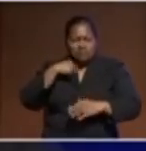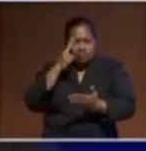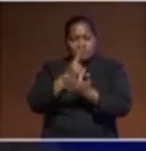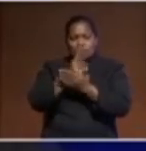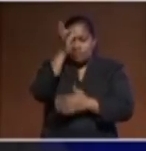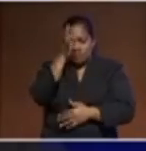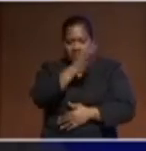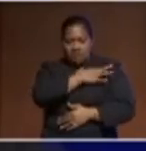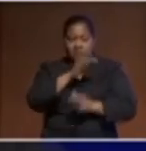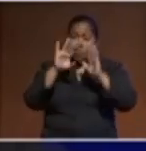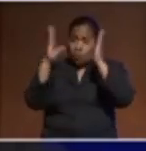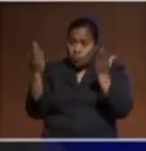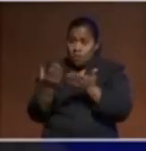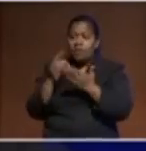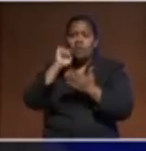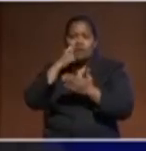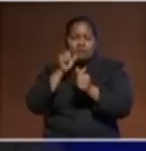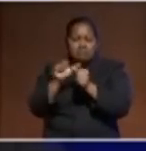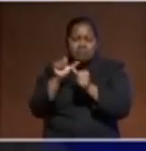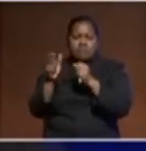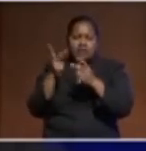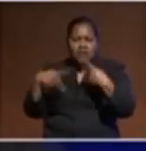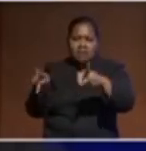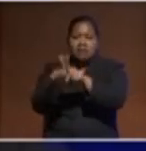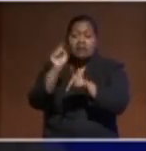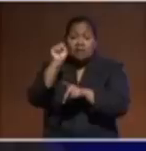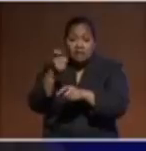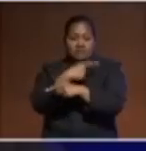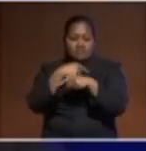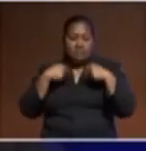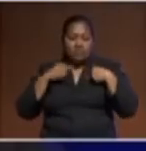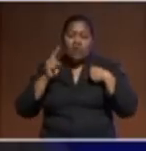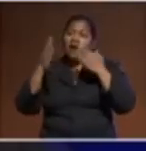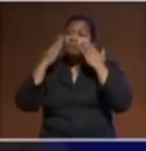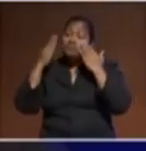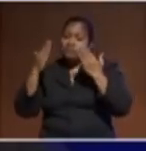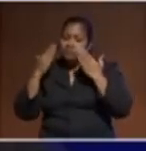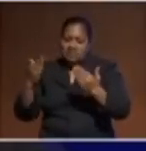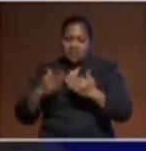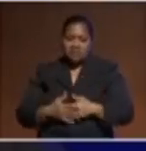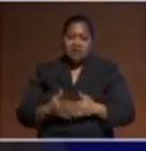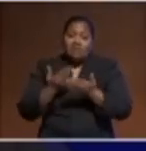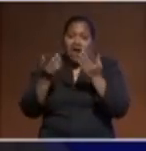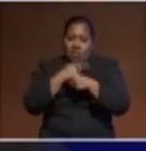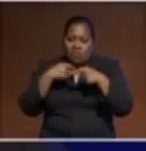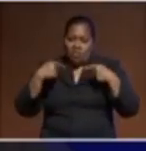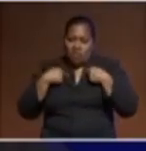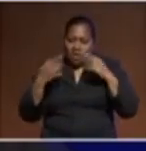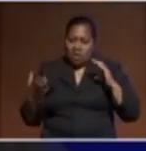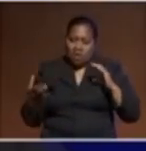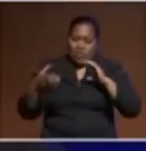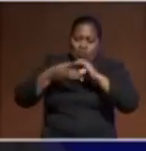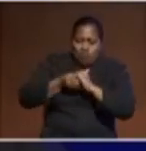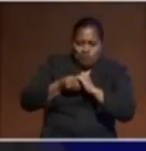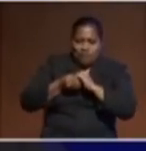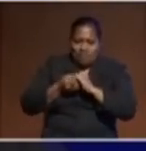world would be a better place if we all had a much greater appreciation of how interconnected we are, and the knock on